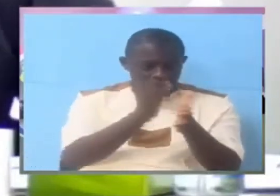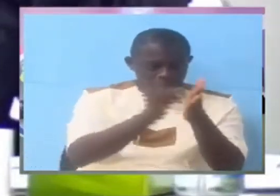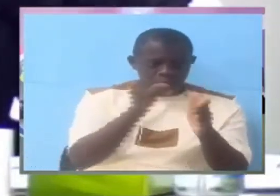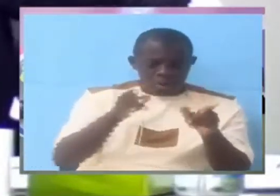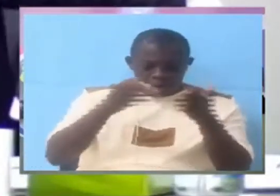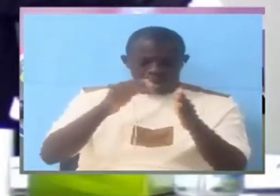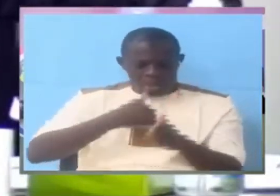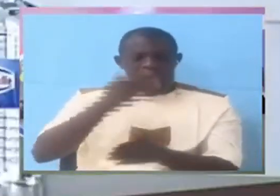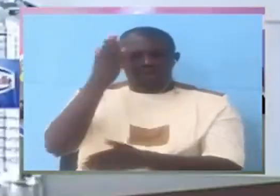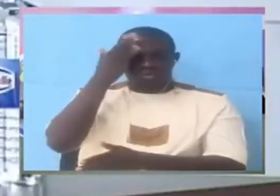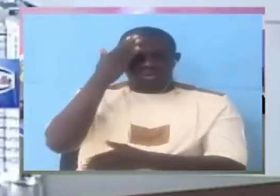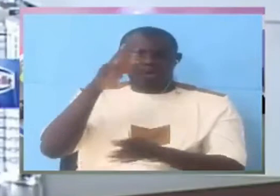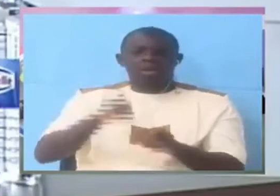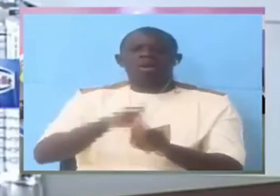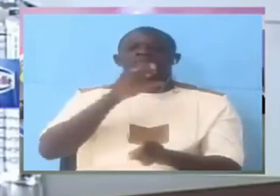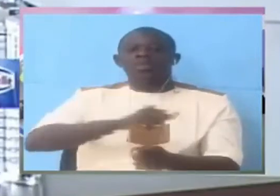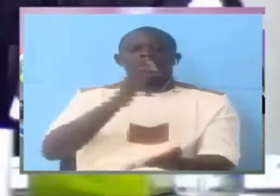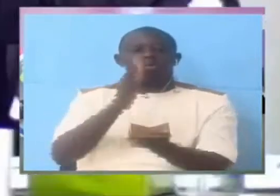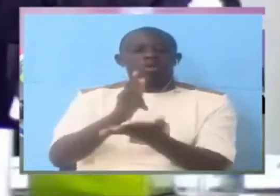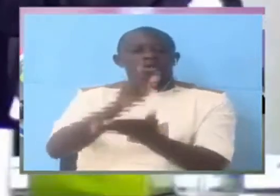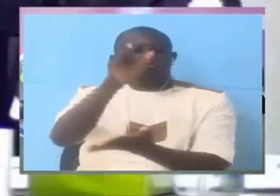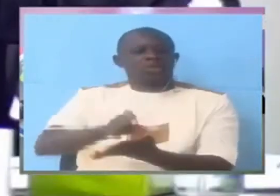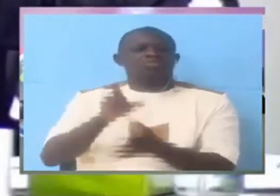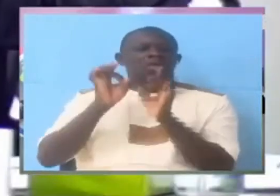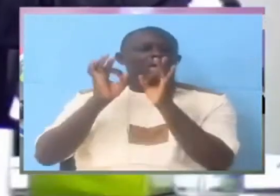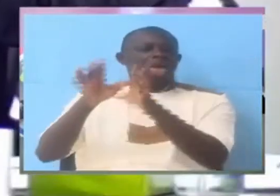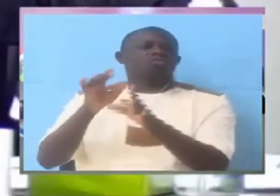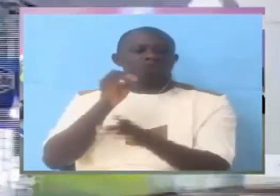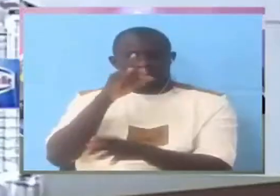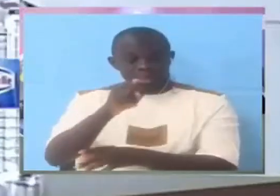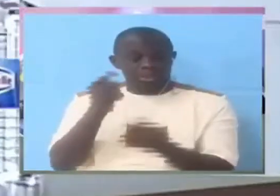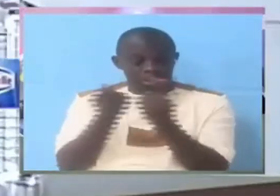Mr Witness I hate to say it but that is simply untrue